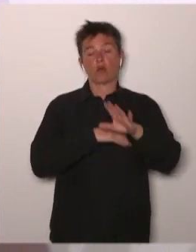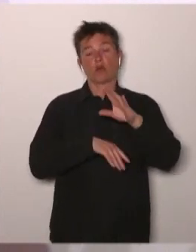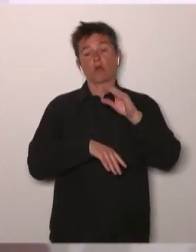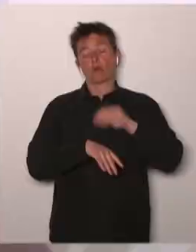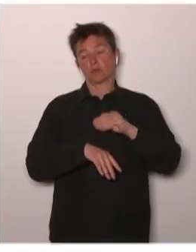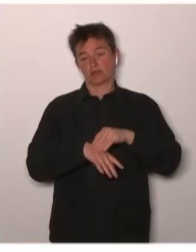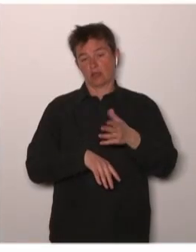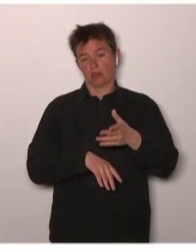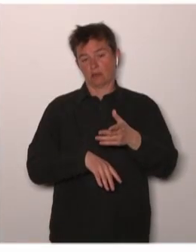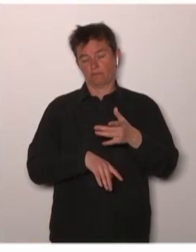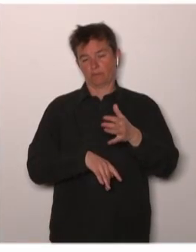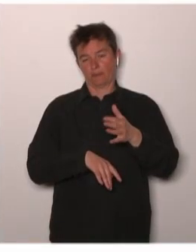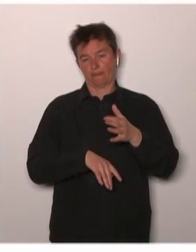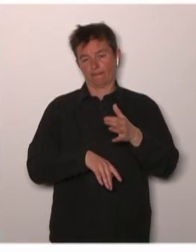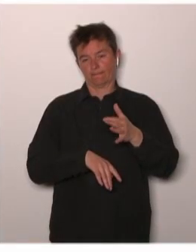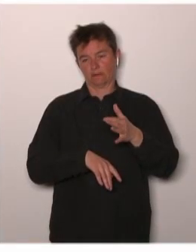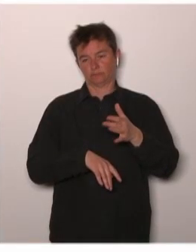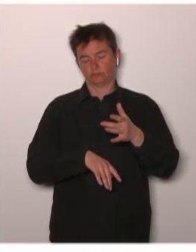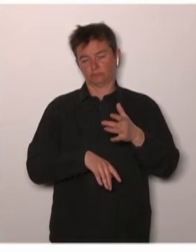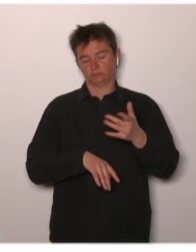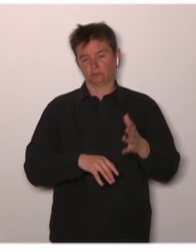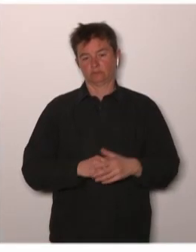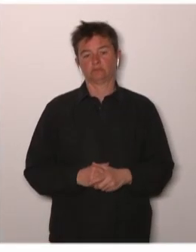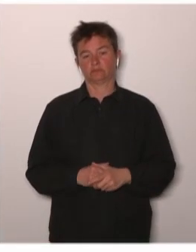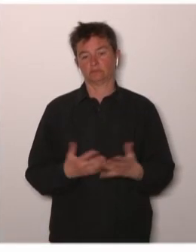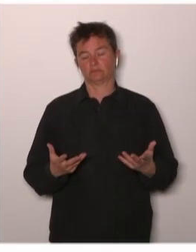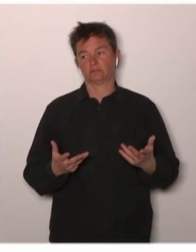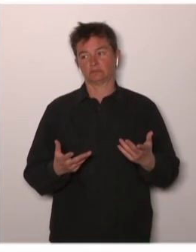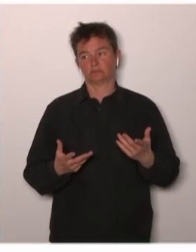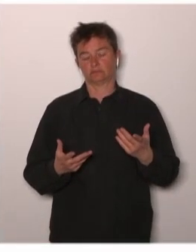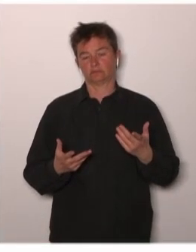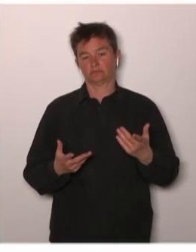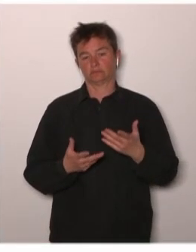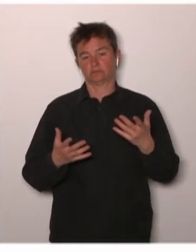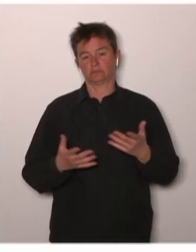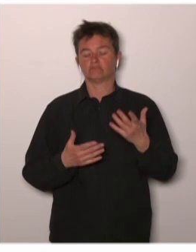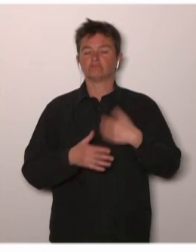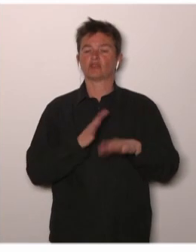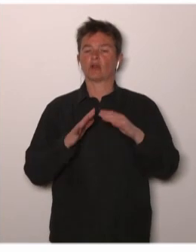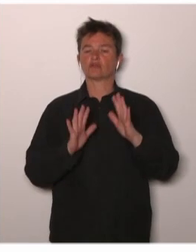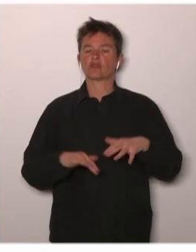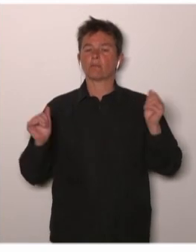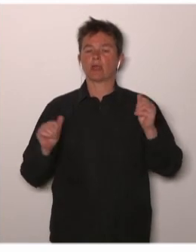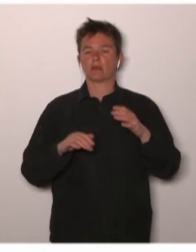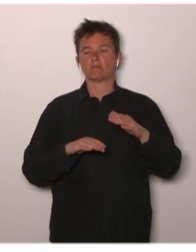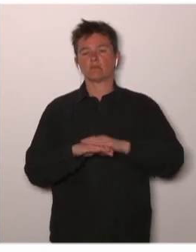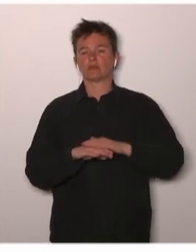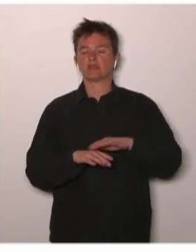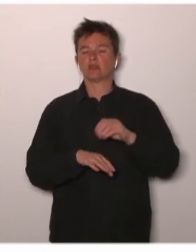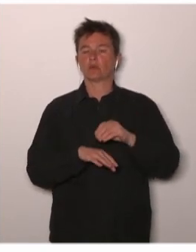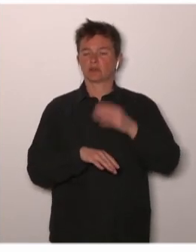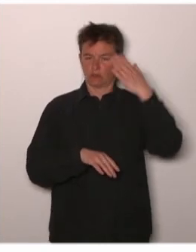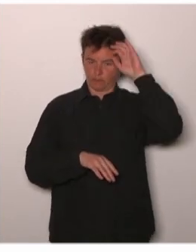Organization Policy Summit that we have a partnership with the EMA so the EMA